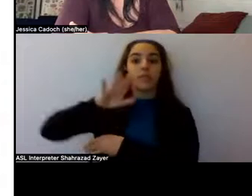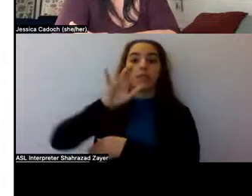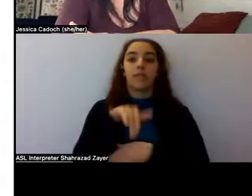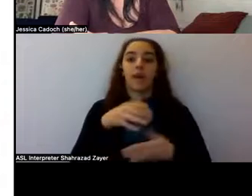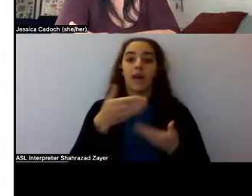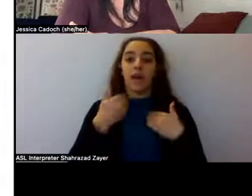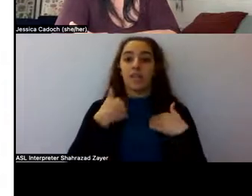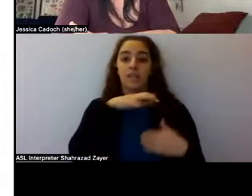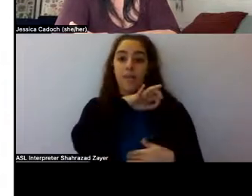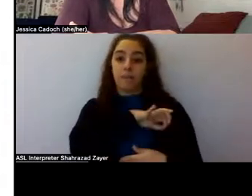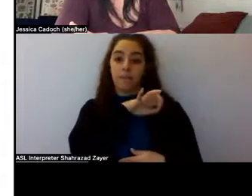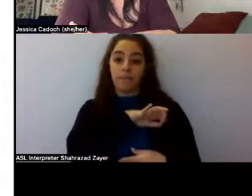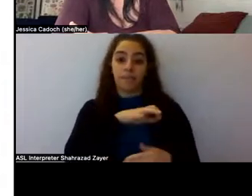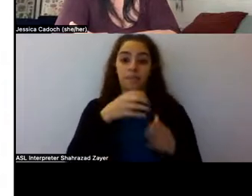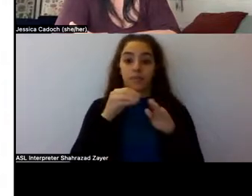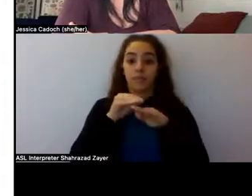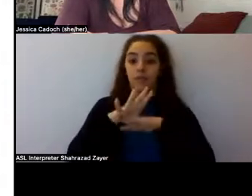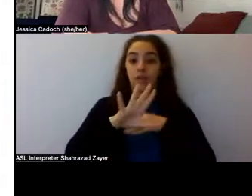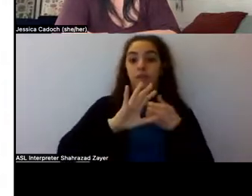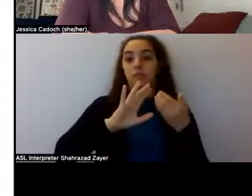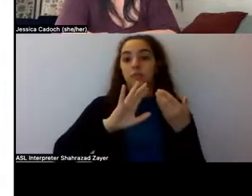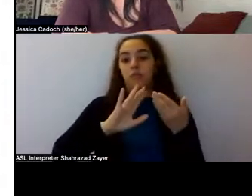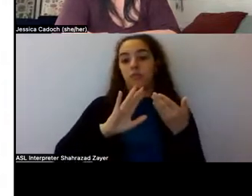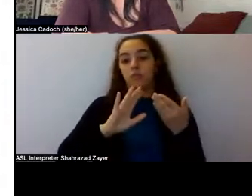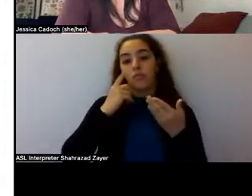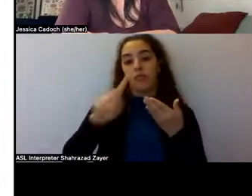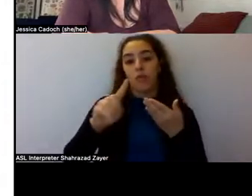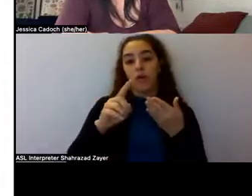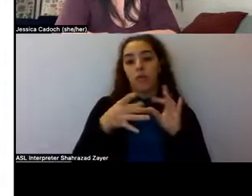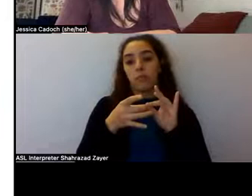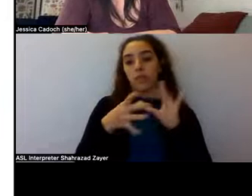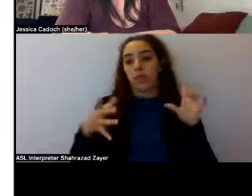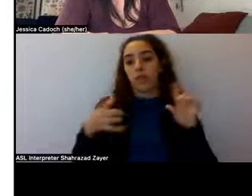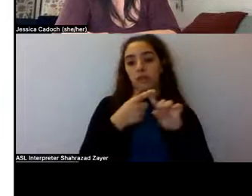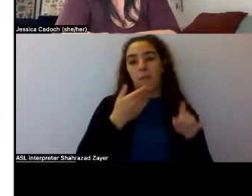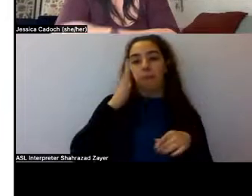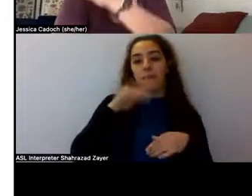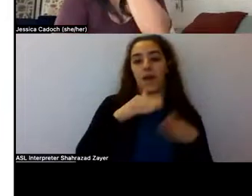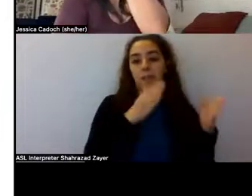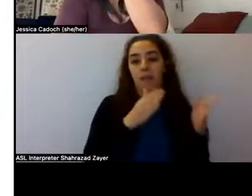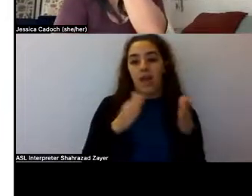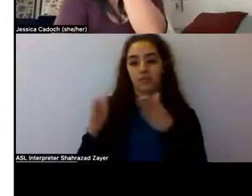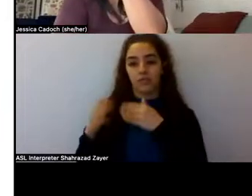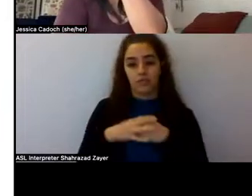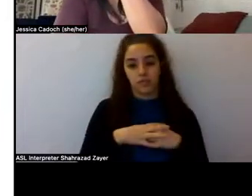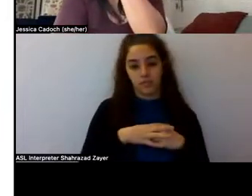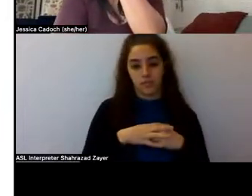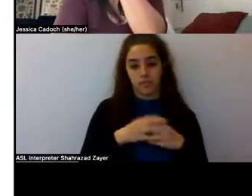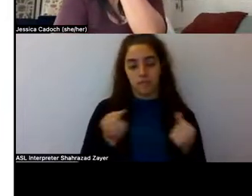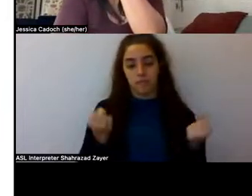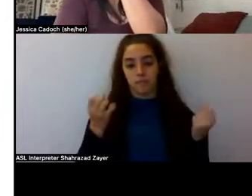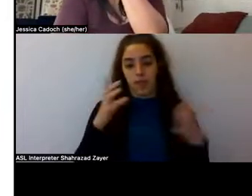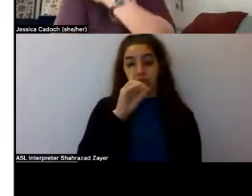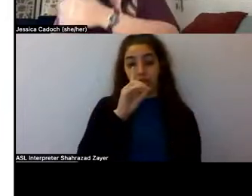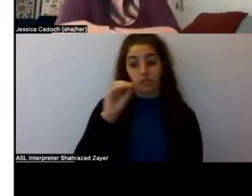terms of jogging the brain out of bad patterns. Um, many of the, the disorders that psychedelics